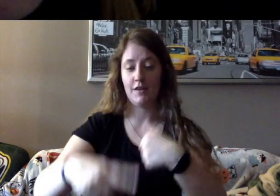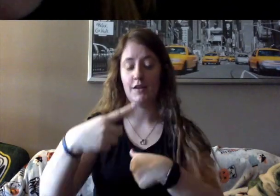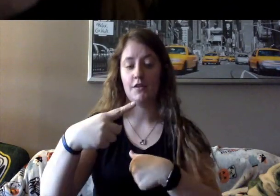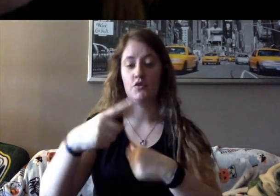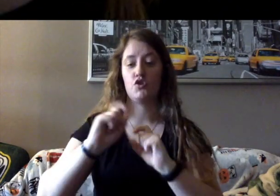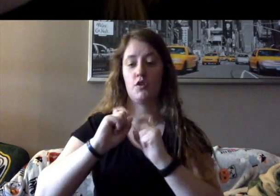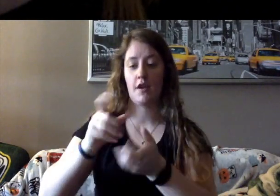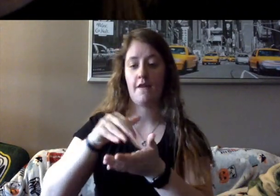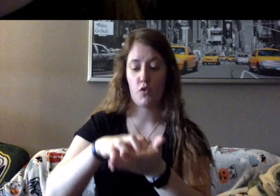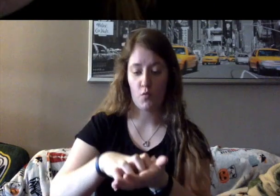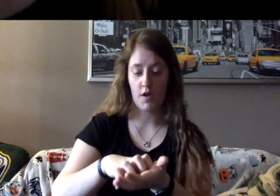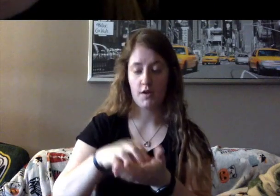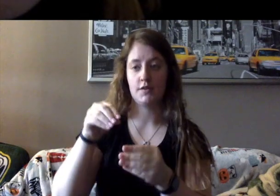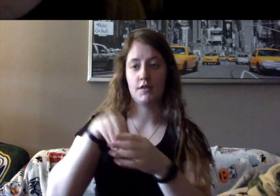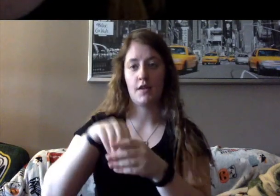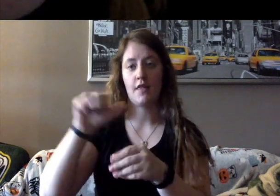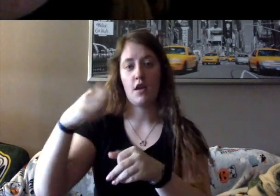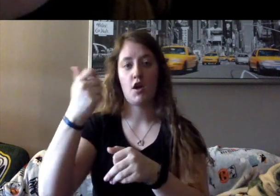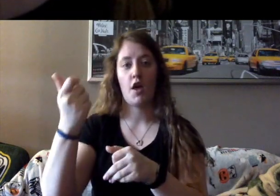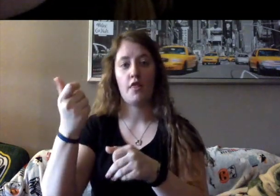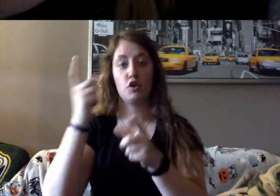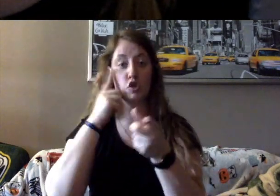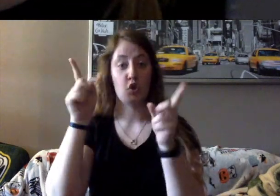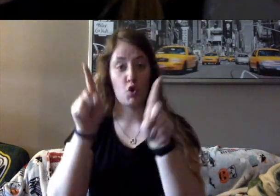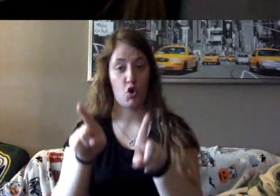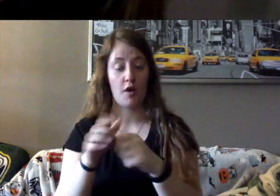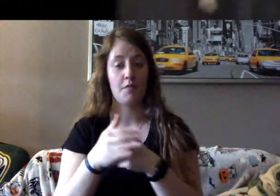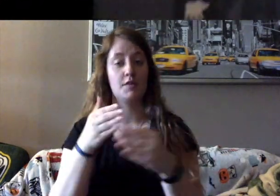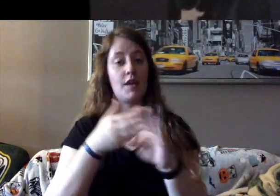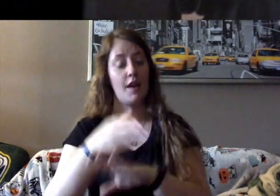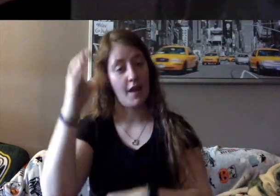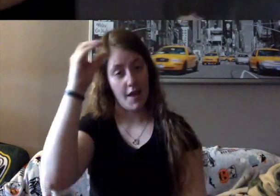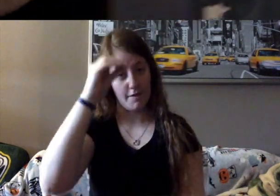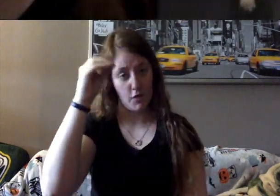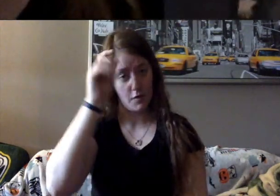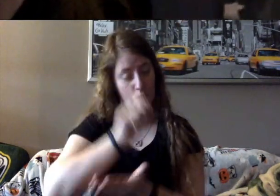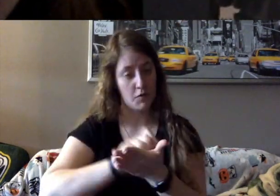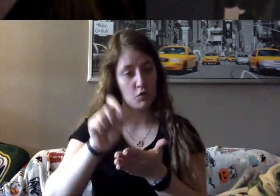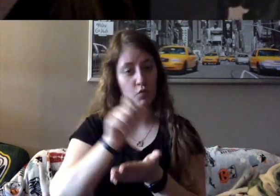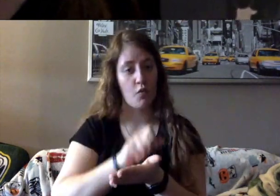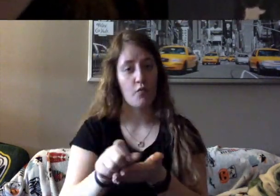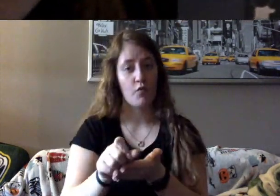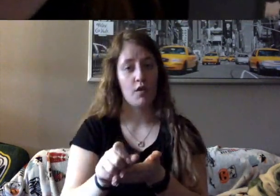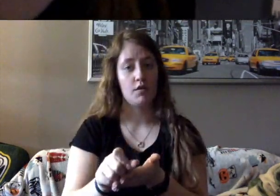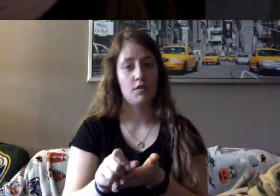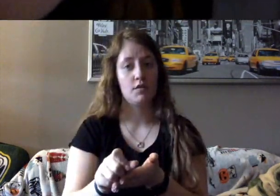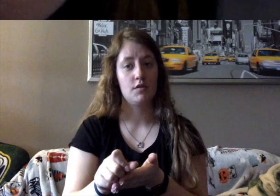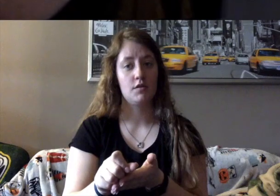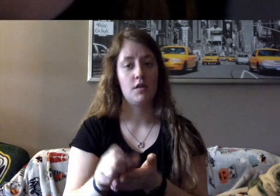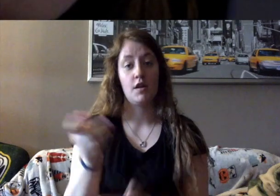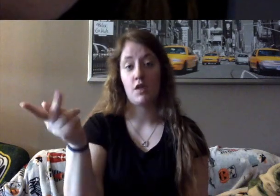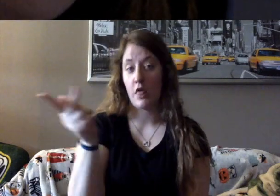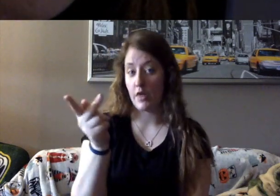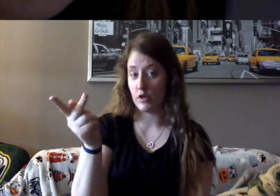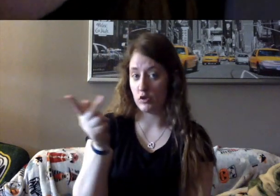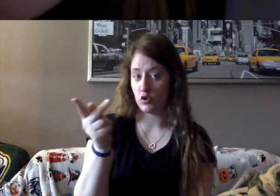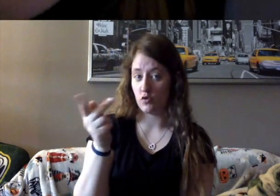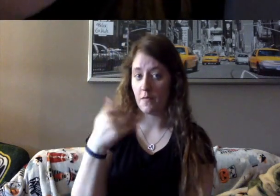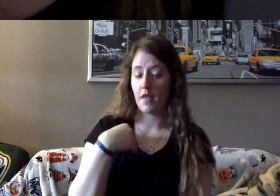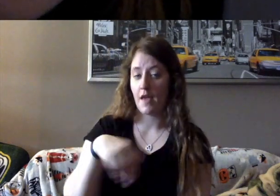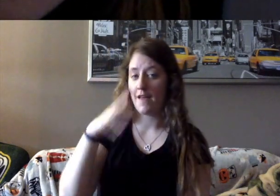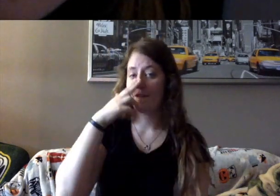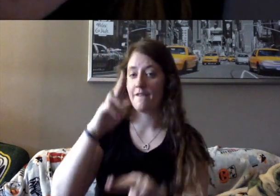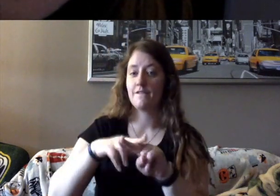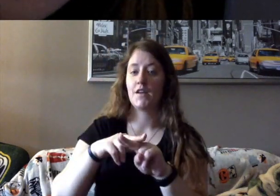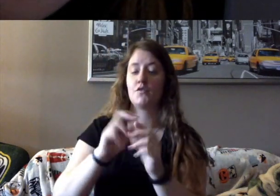agreements. And after the opinions were written, the two judges had fun with each other. They